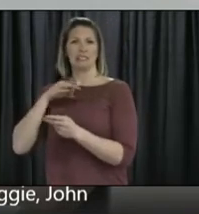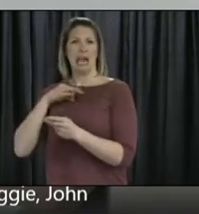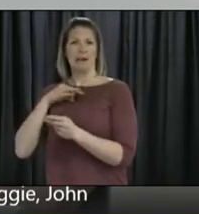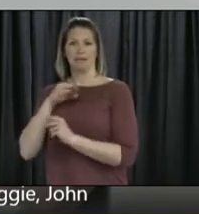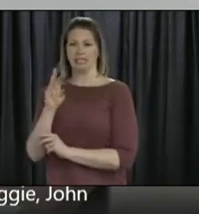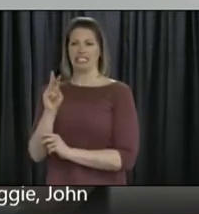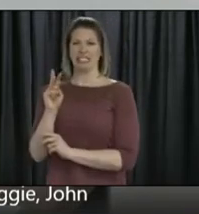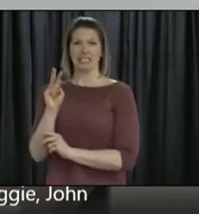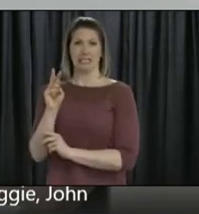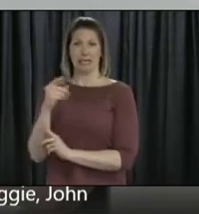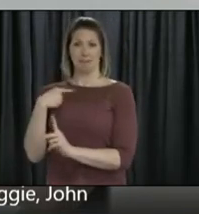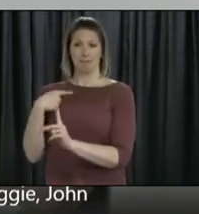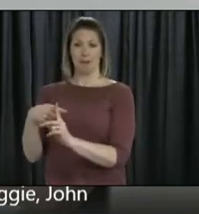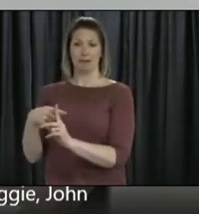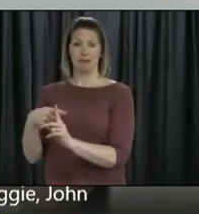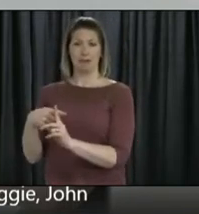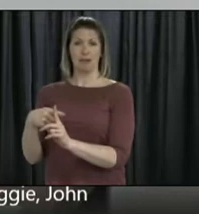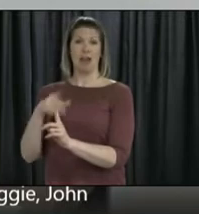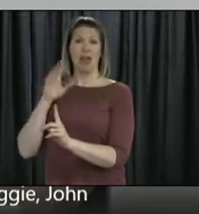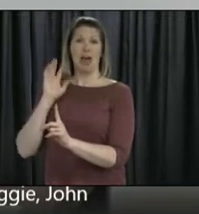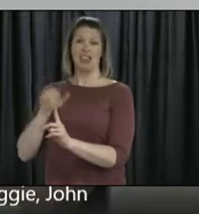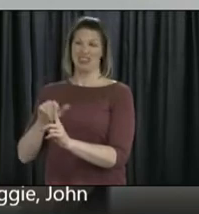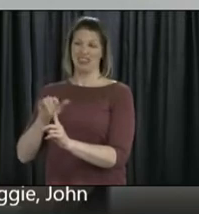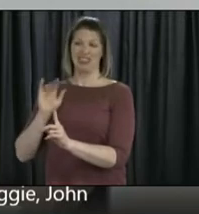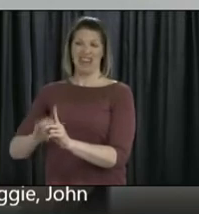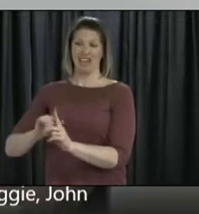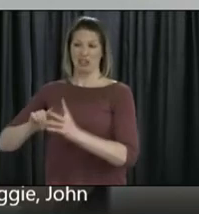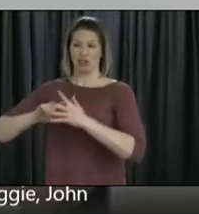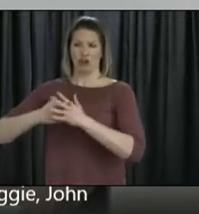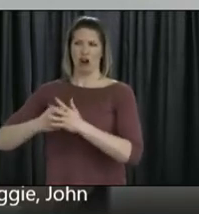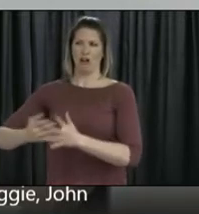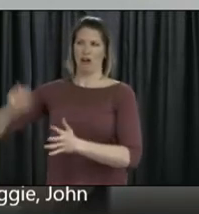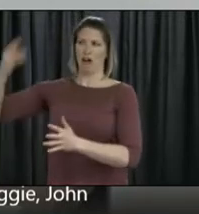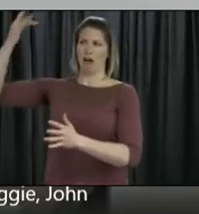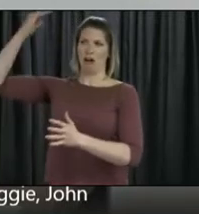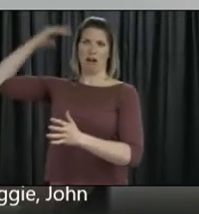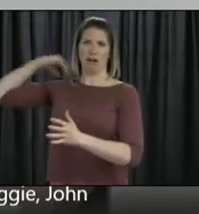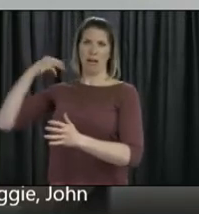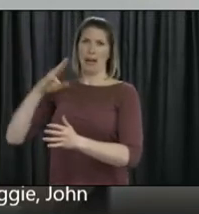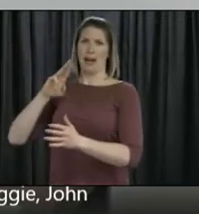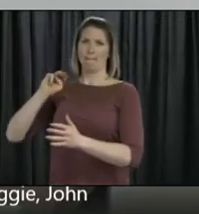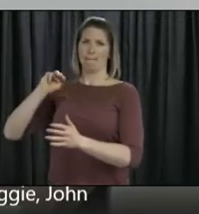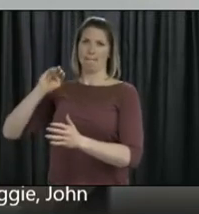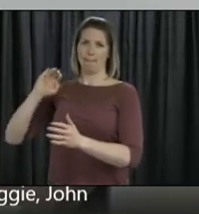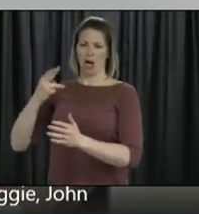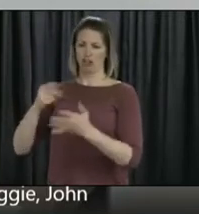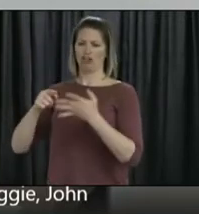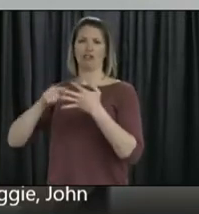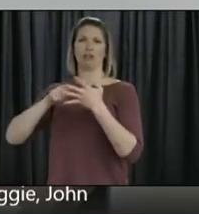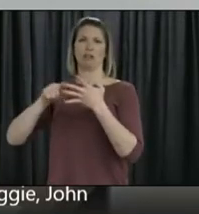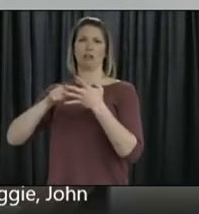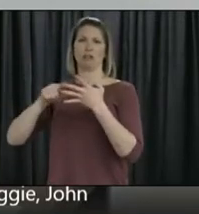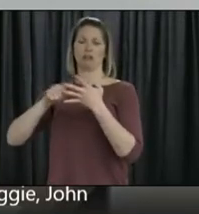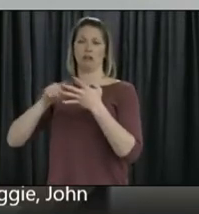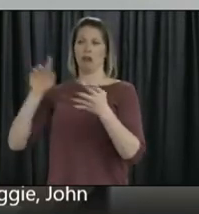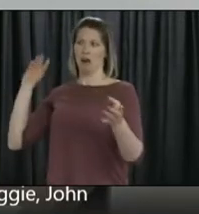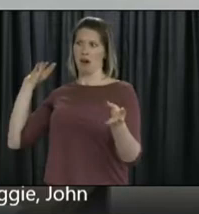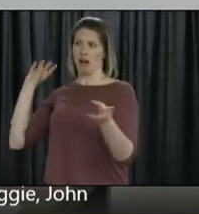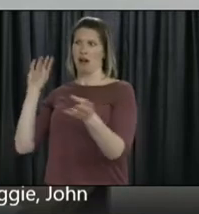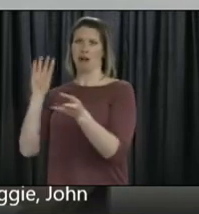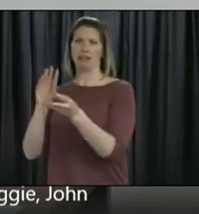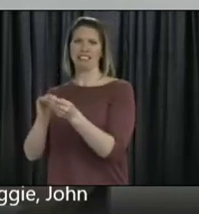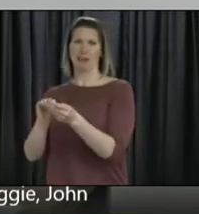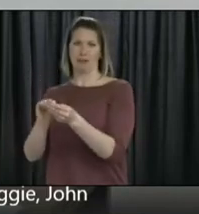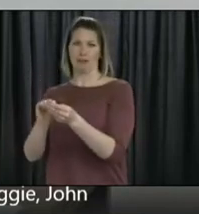the first wave, and we have not had a member of staff in a health care facility test